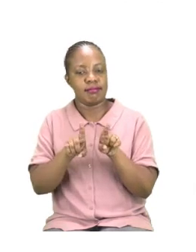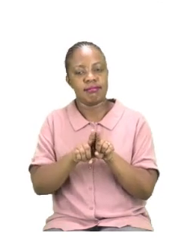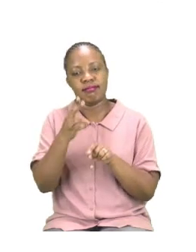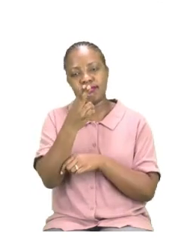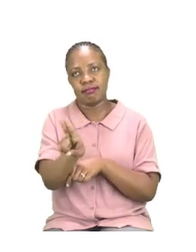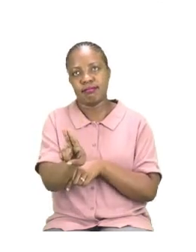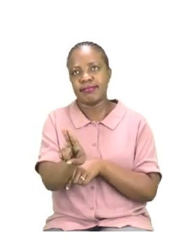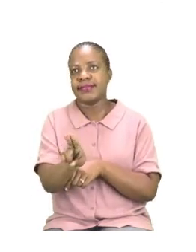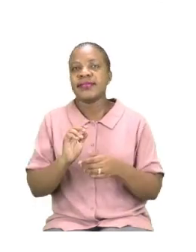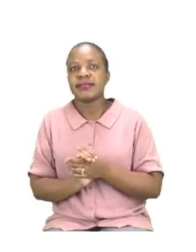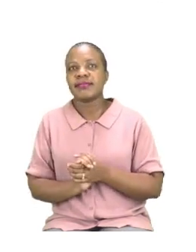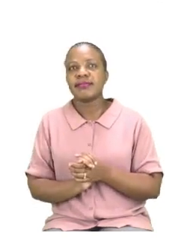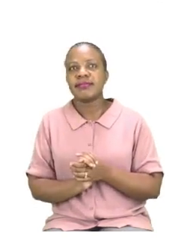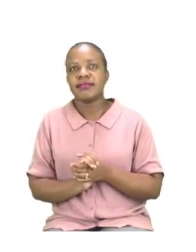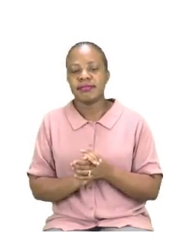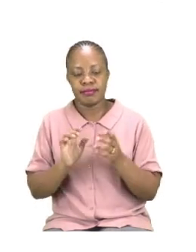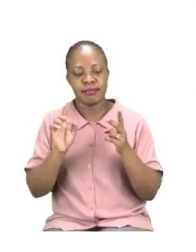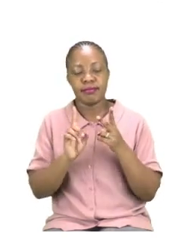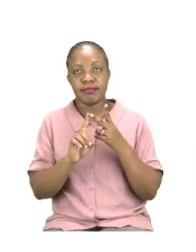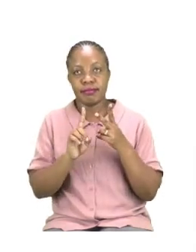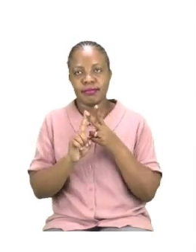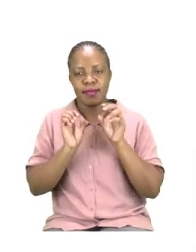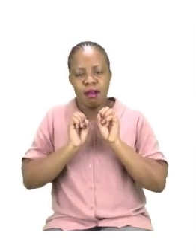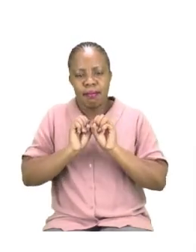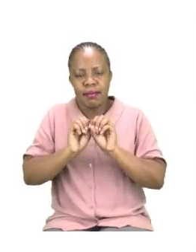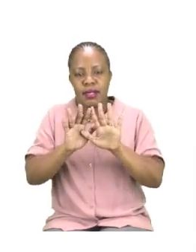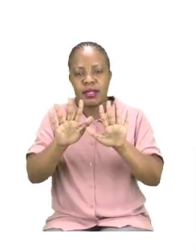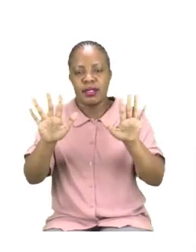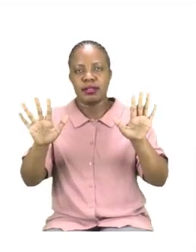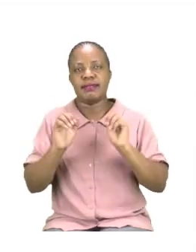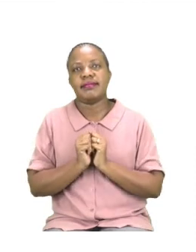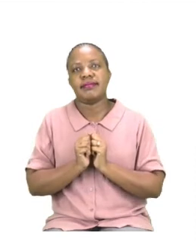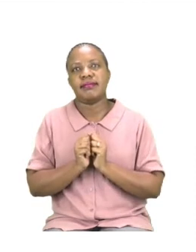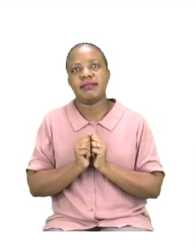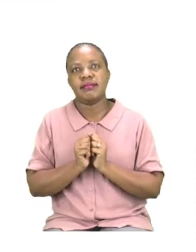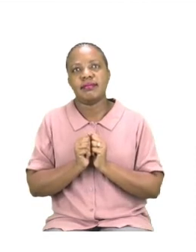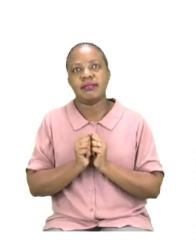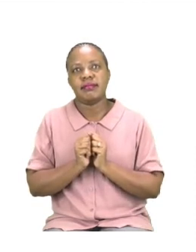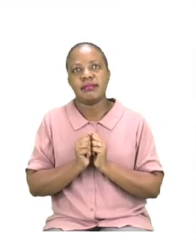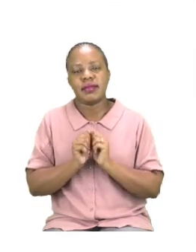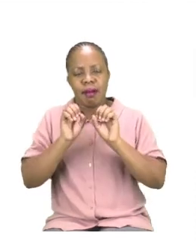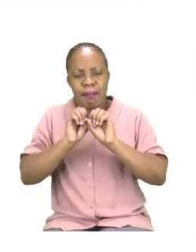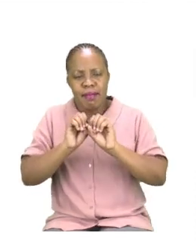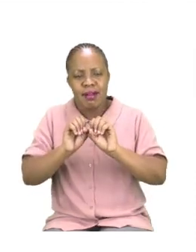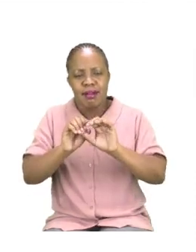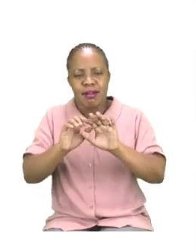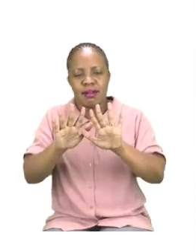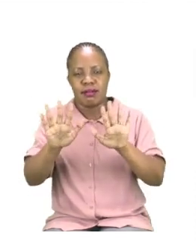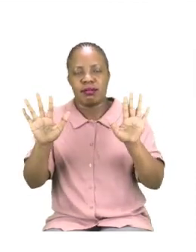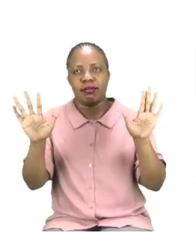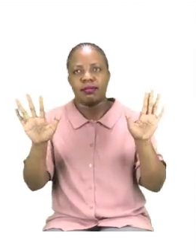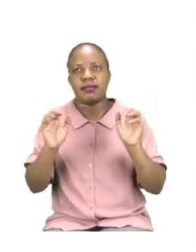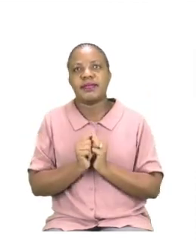The next one is the word brightly. This word comes from the word bright. Now when